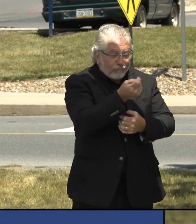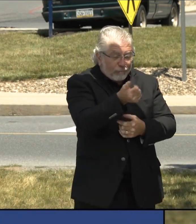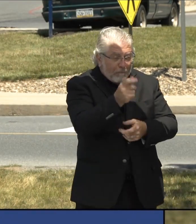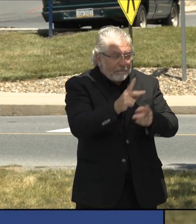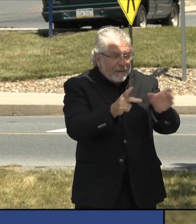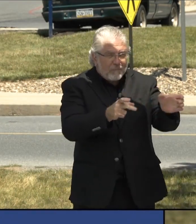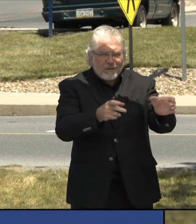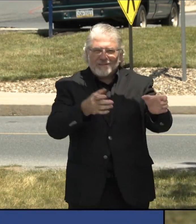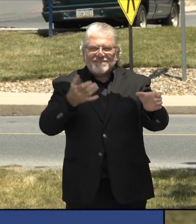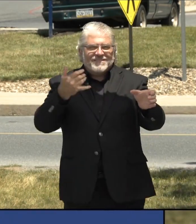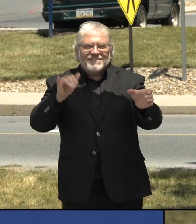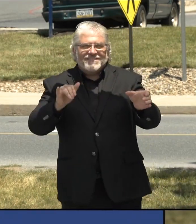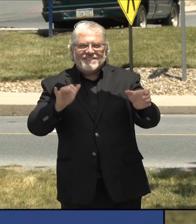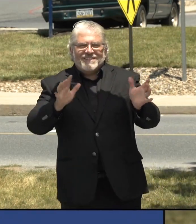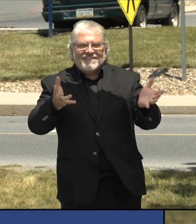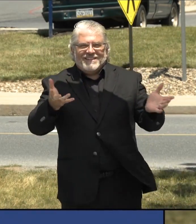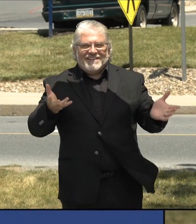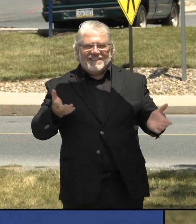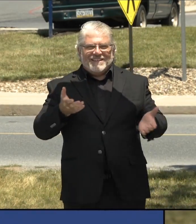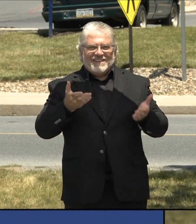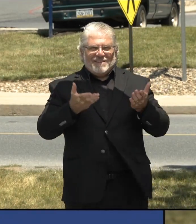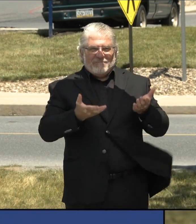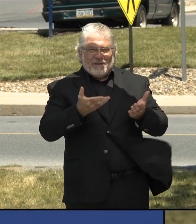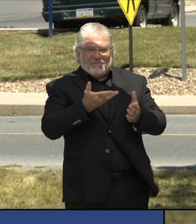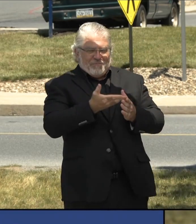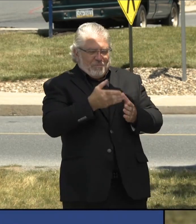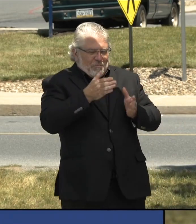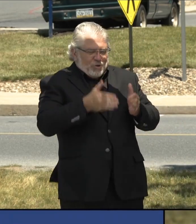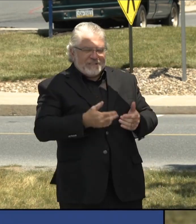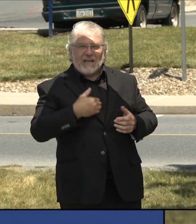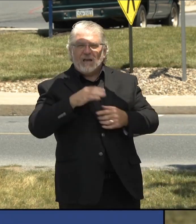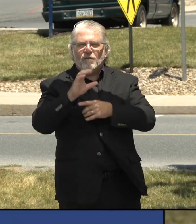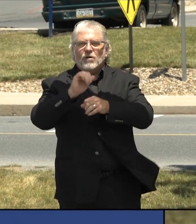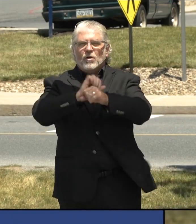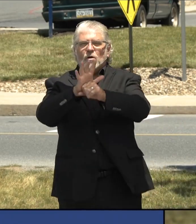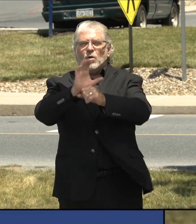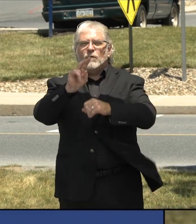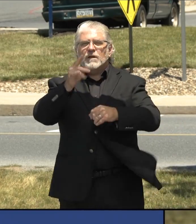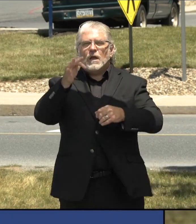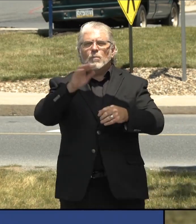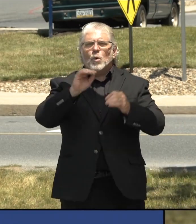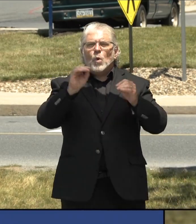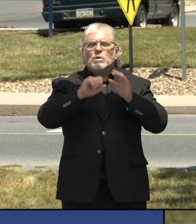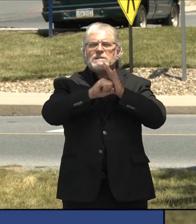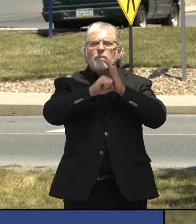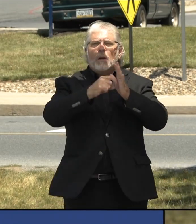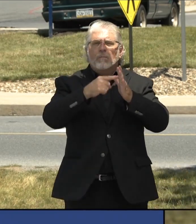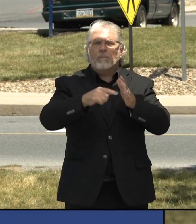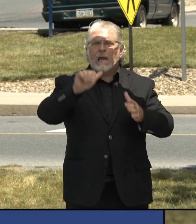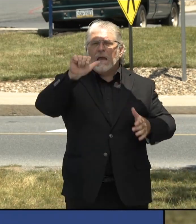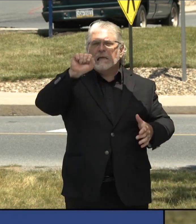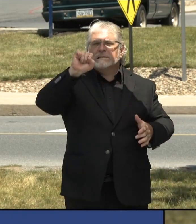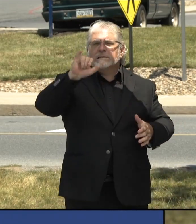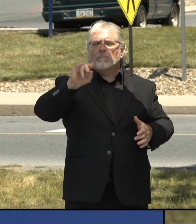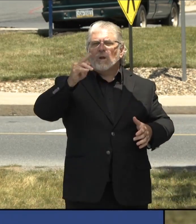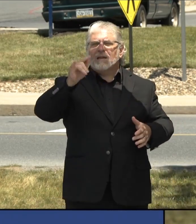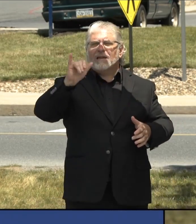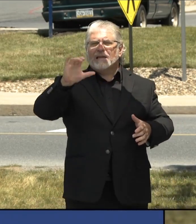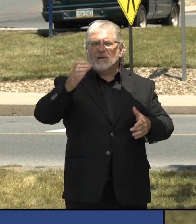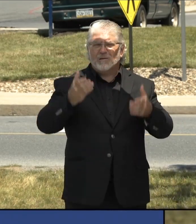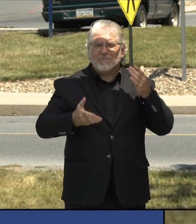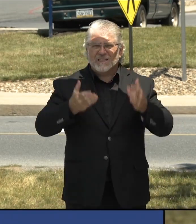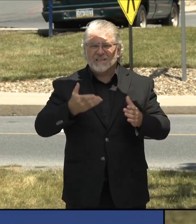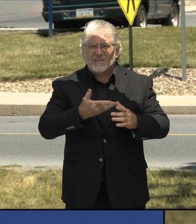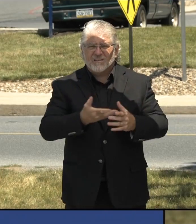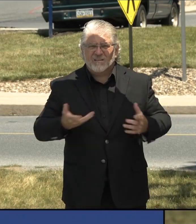asymptomatic, meaning they just happen to be somebody that doesn't have symptoms or pre-symptomatic, meaning they don't they develop symptoms several days later,